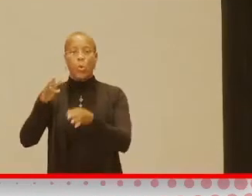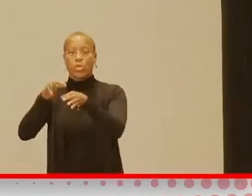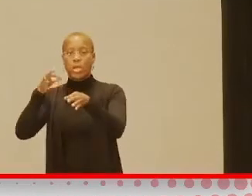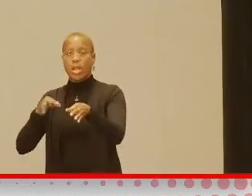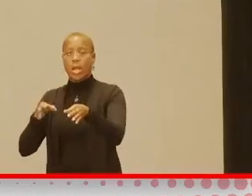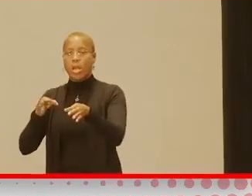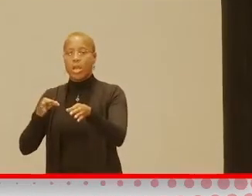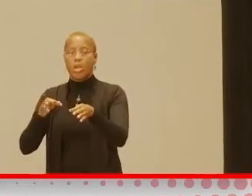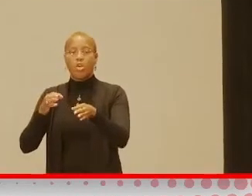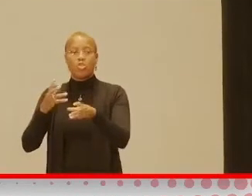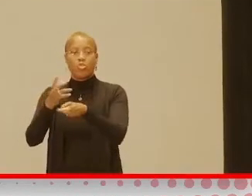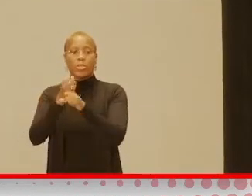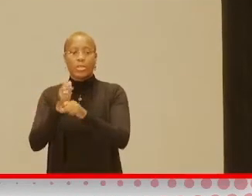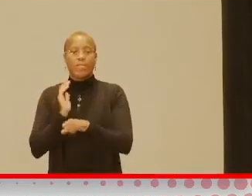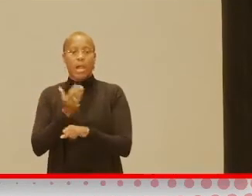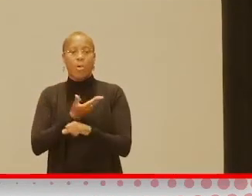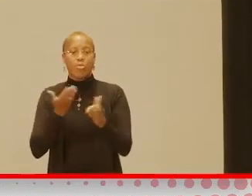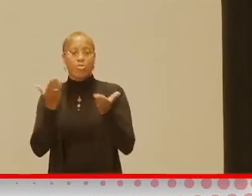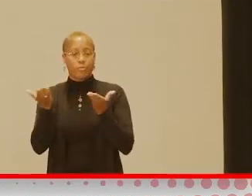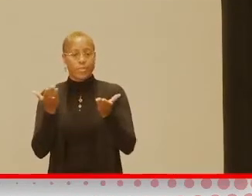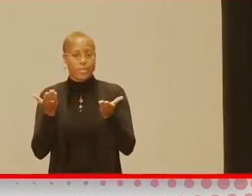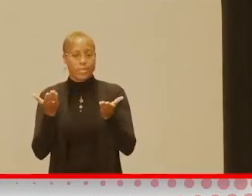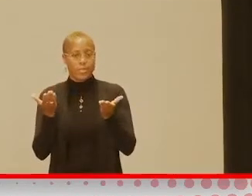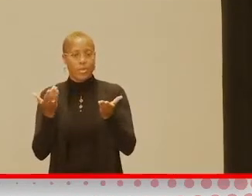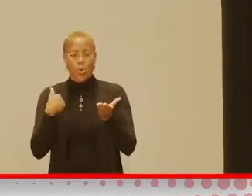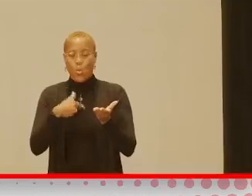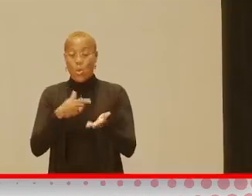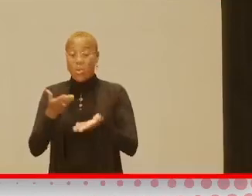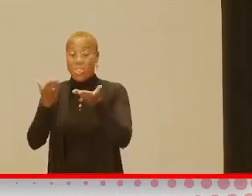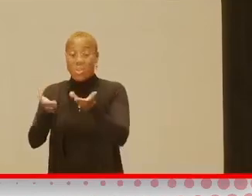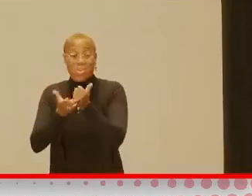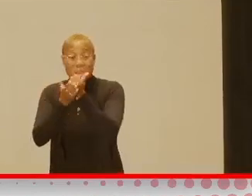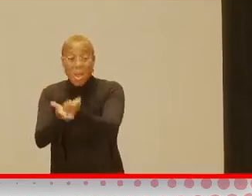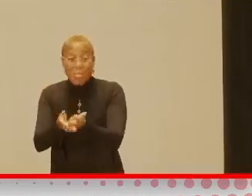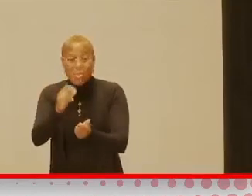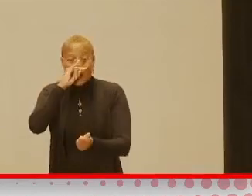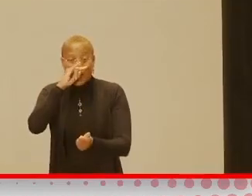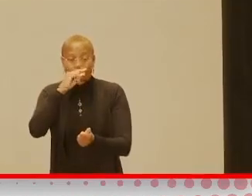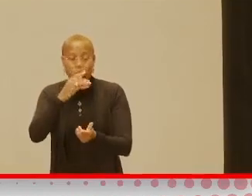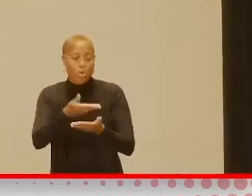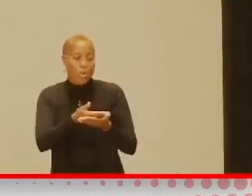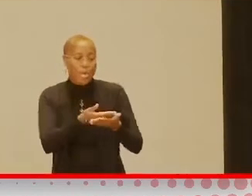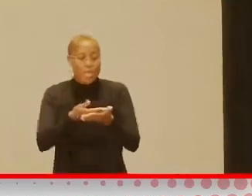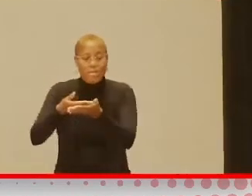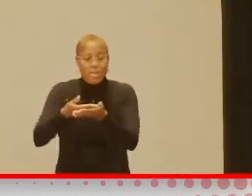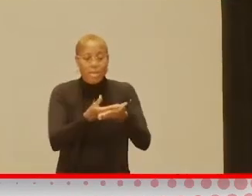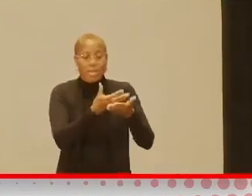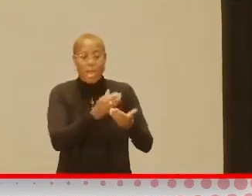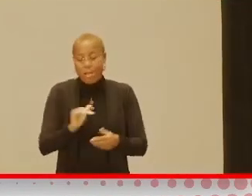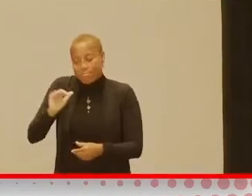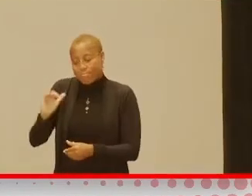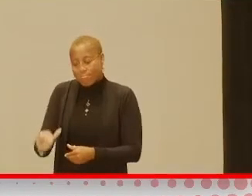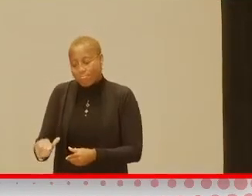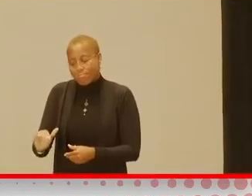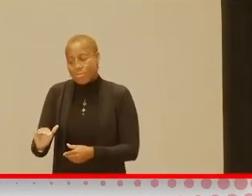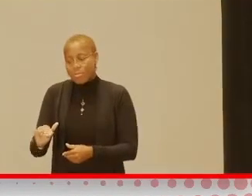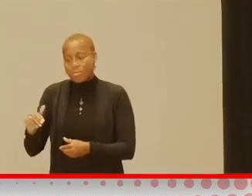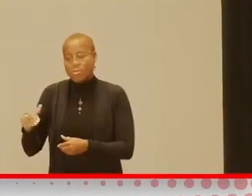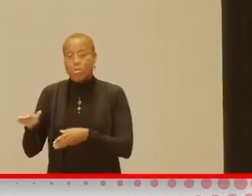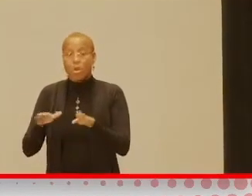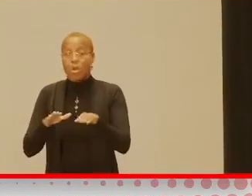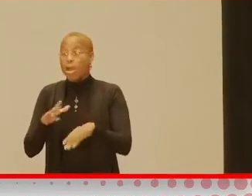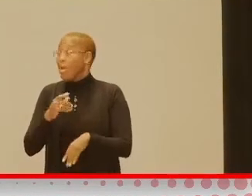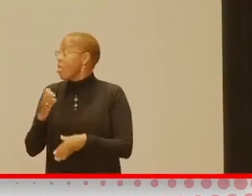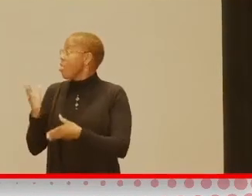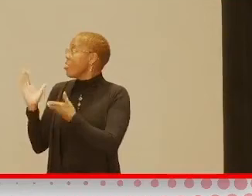services from us. So, we're there to help our kids. So, infants and toddlers. And this is